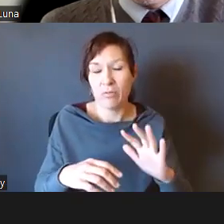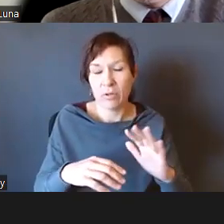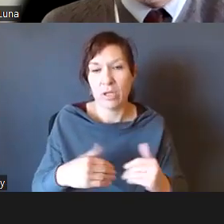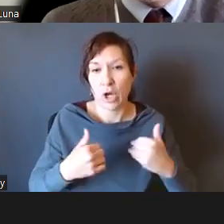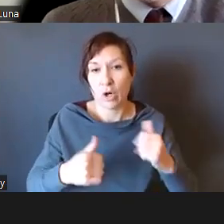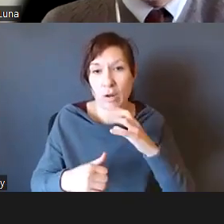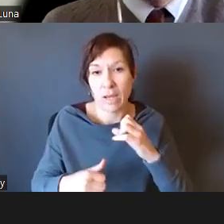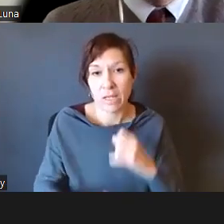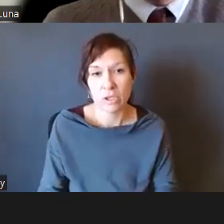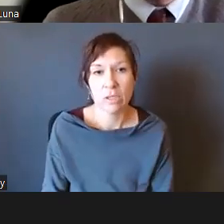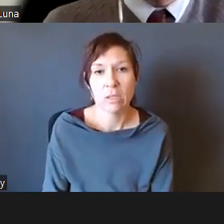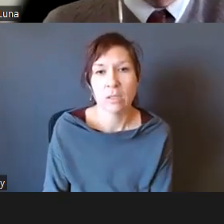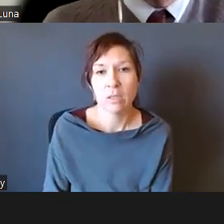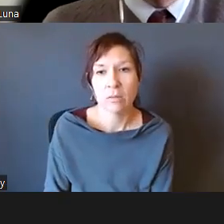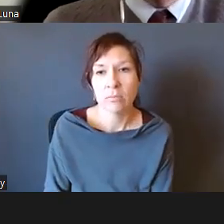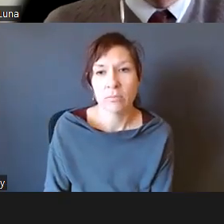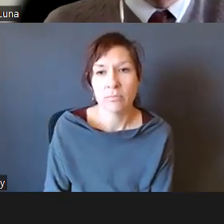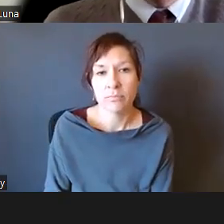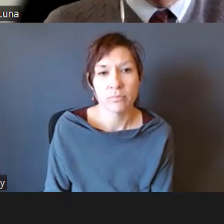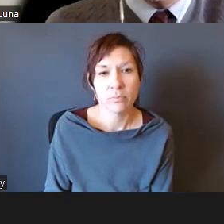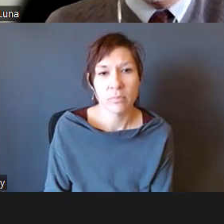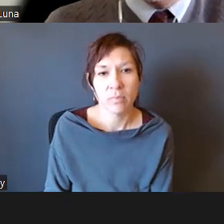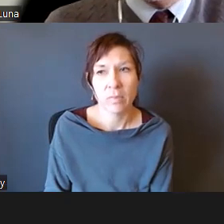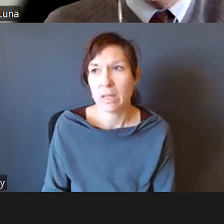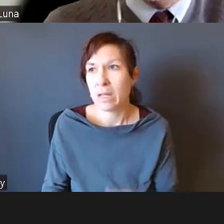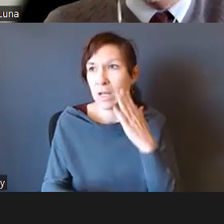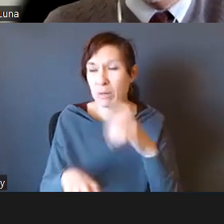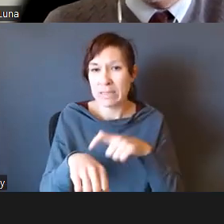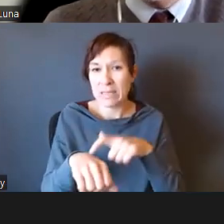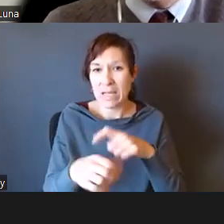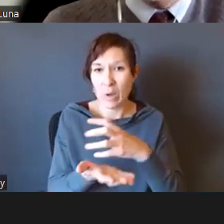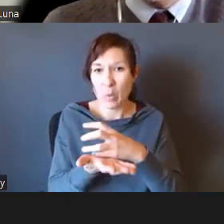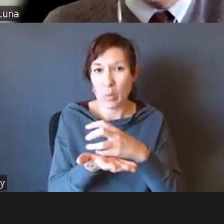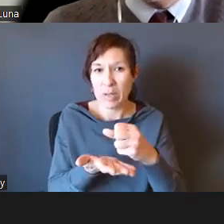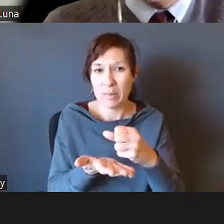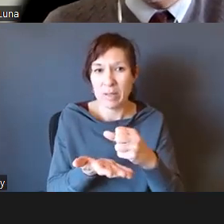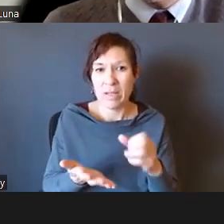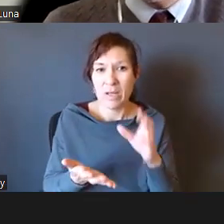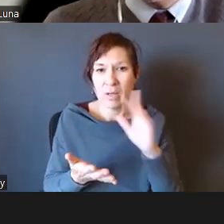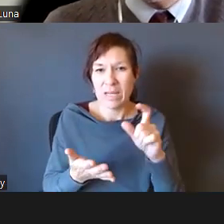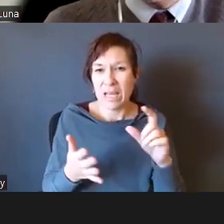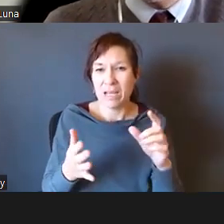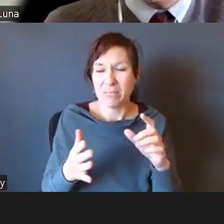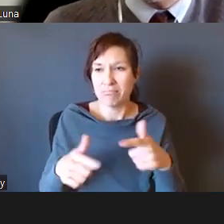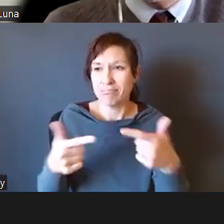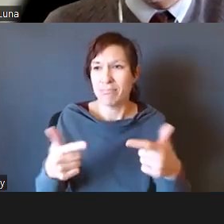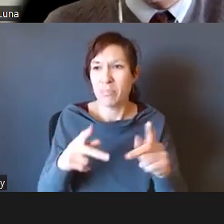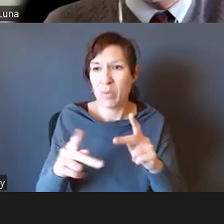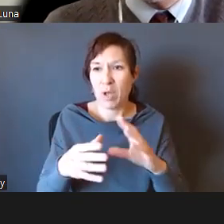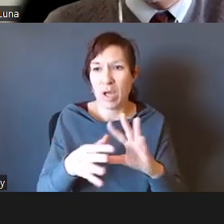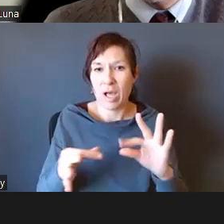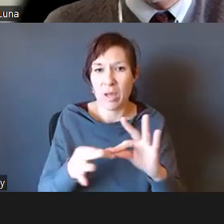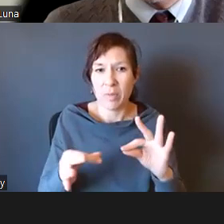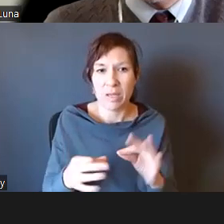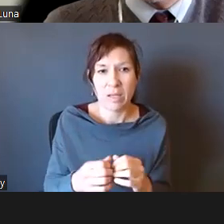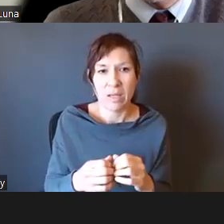I, I just want to come, I mean we're, we're really close to time to switch over to public comments, but I want to mark